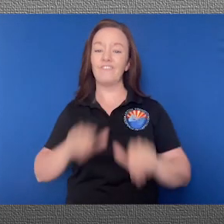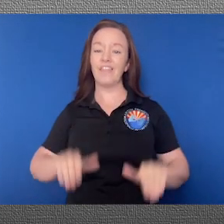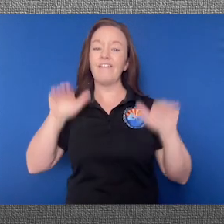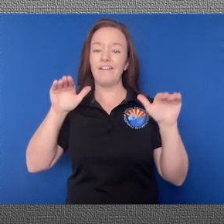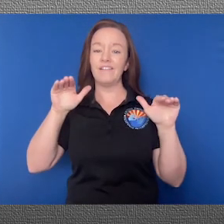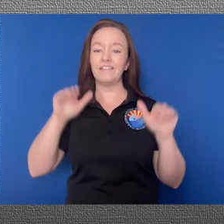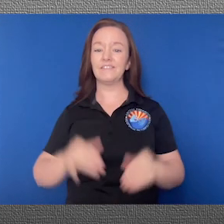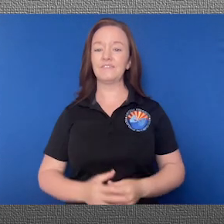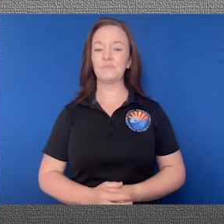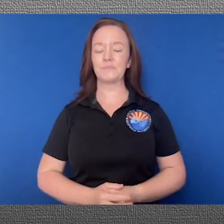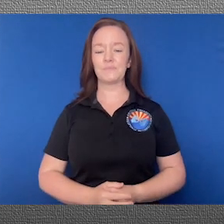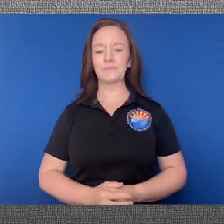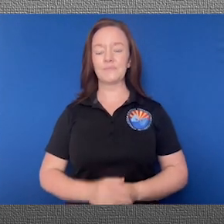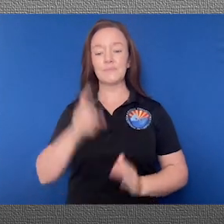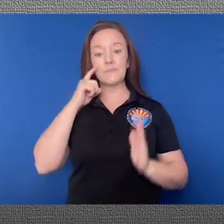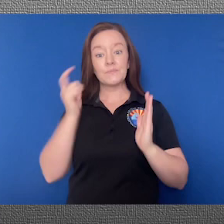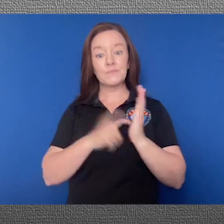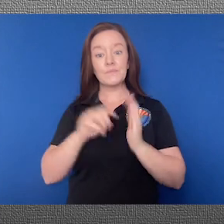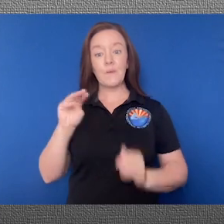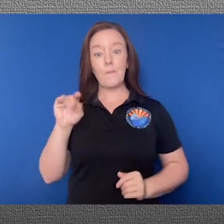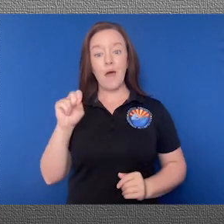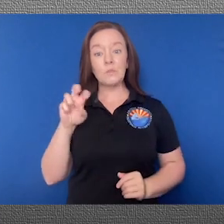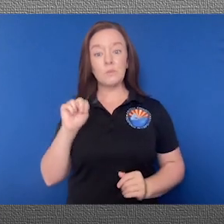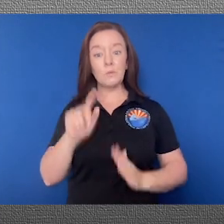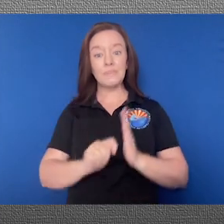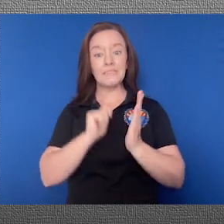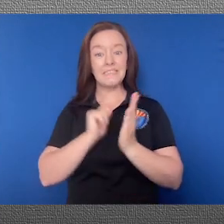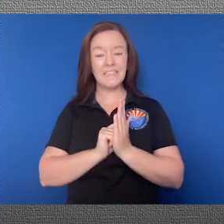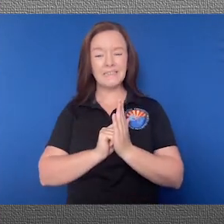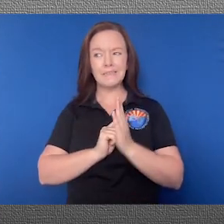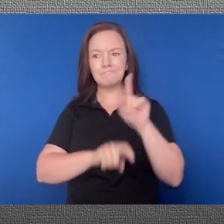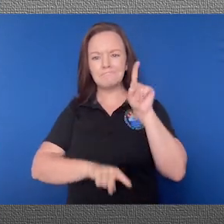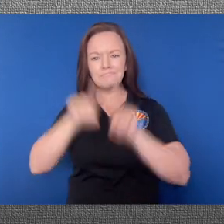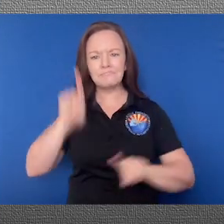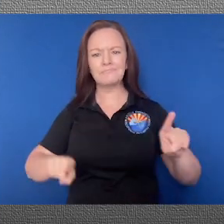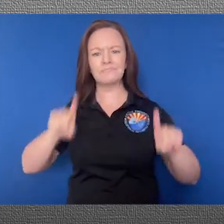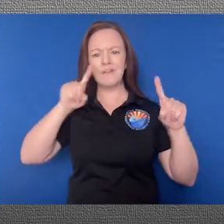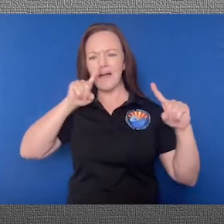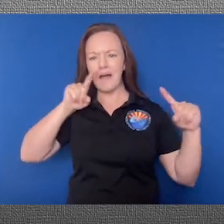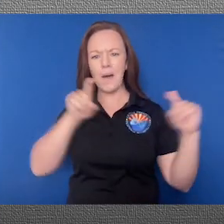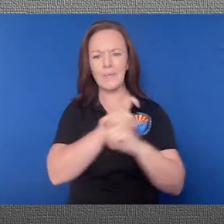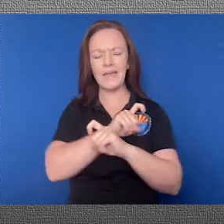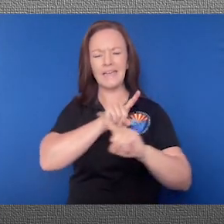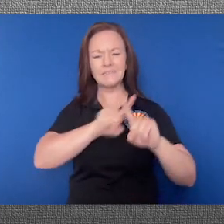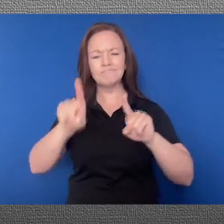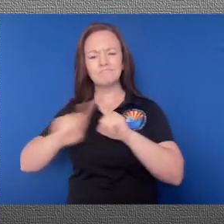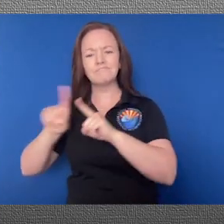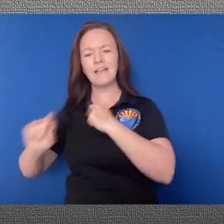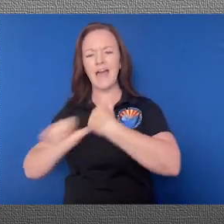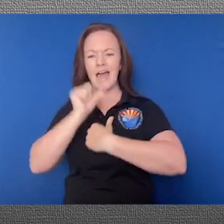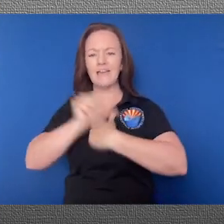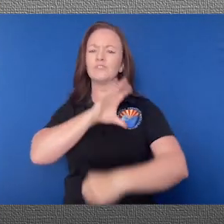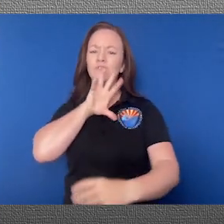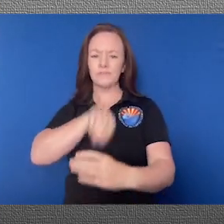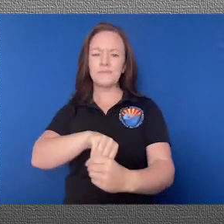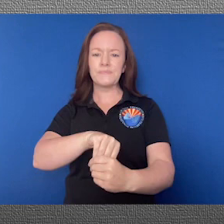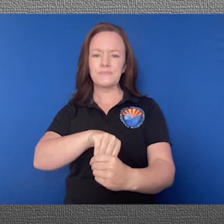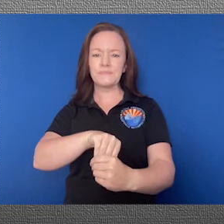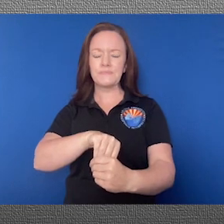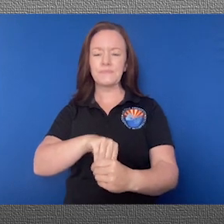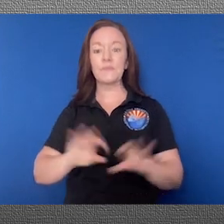flash flood impacts. As you can see, the monsoon season is very complex, and there are many hazards associated with it.